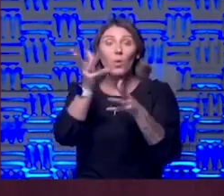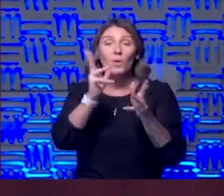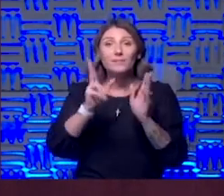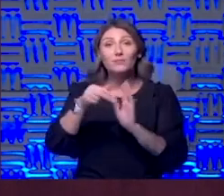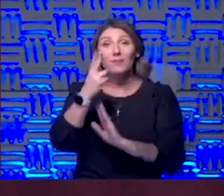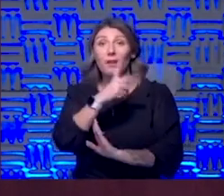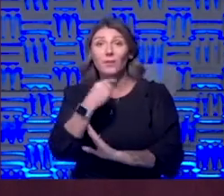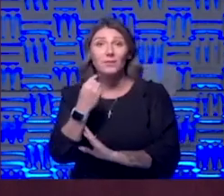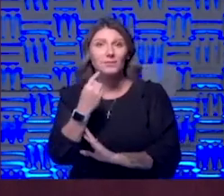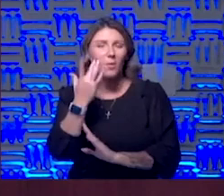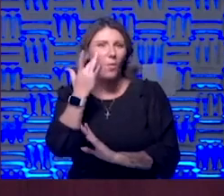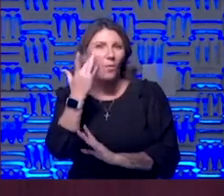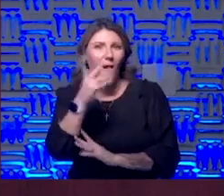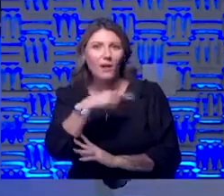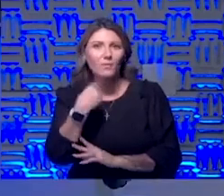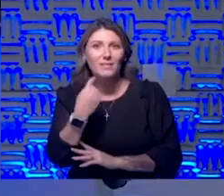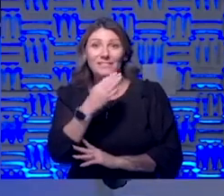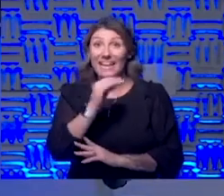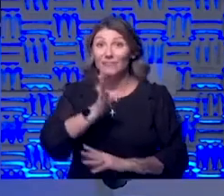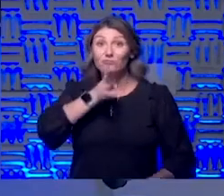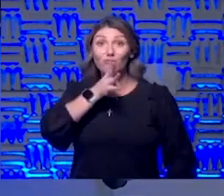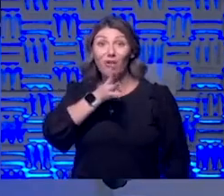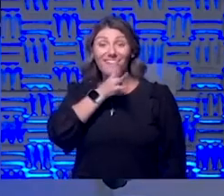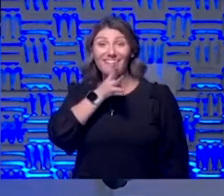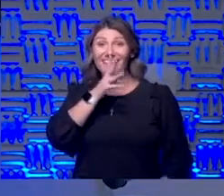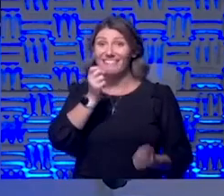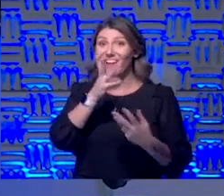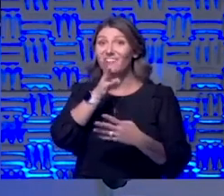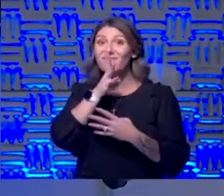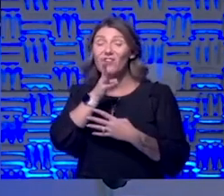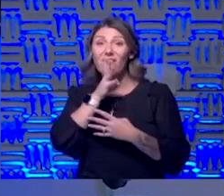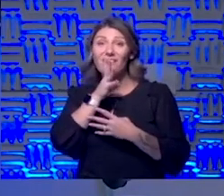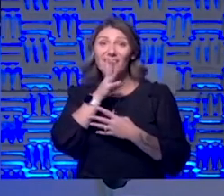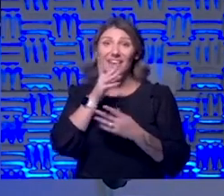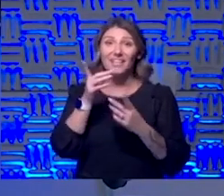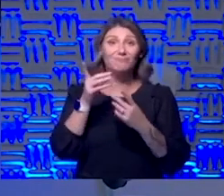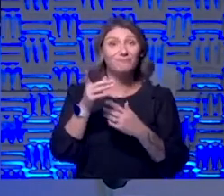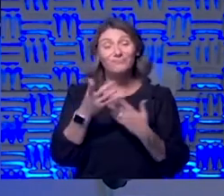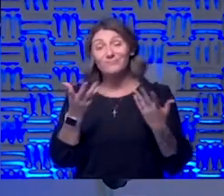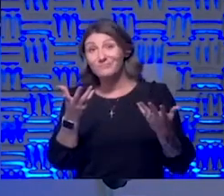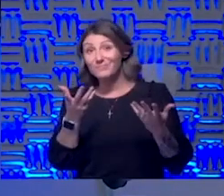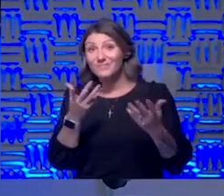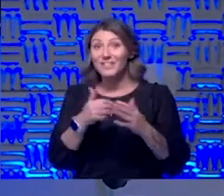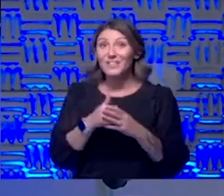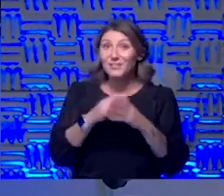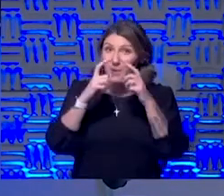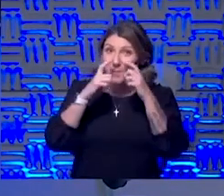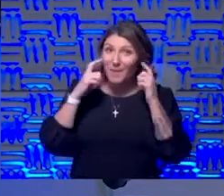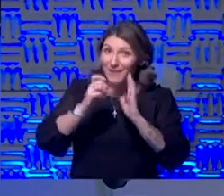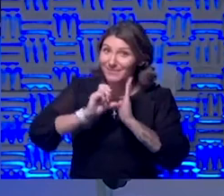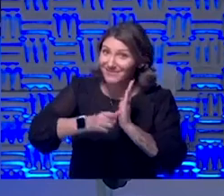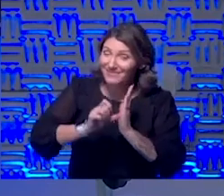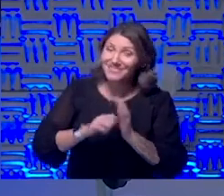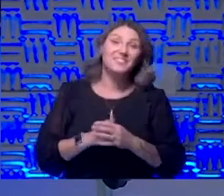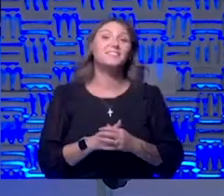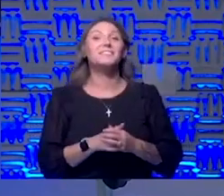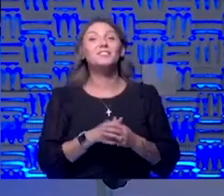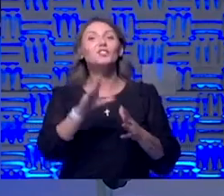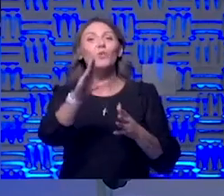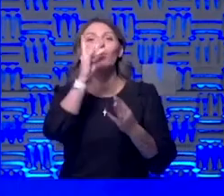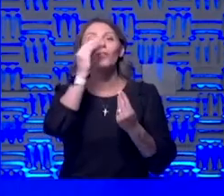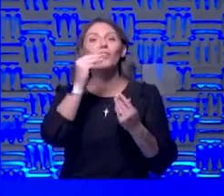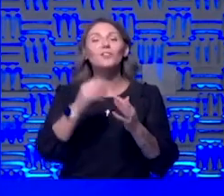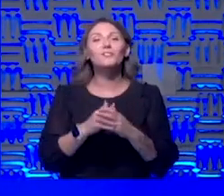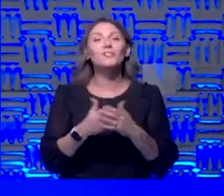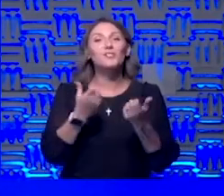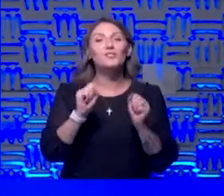risk so why take the risk and you're talking lots of talking that's right yeah so okay drive home the mask message yeah your thoughts